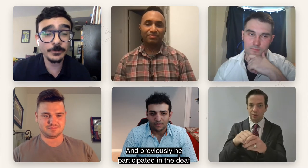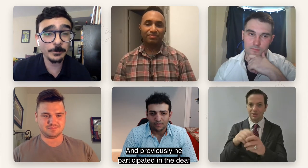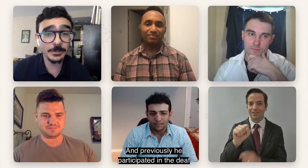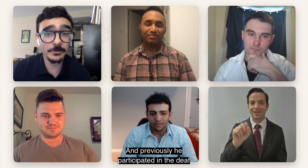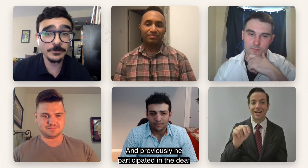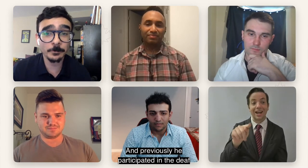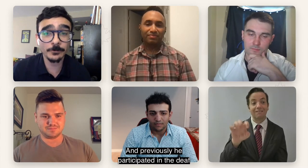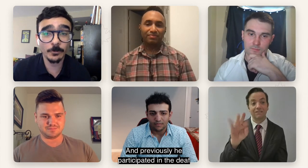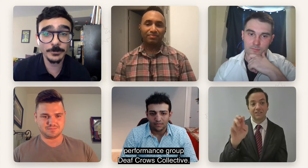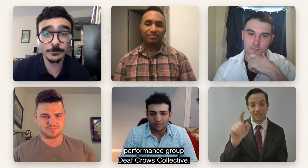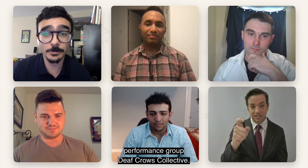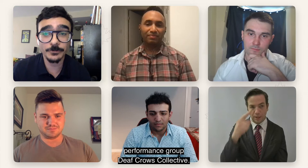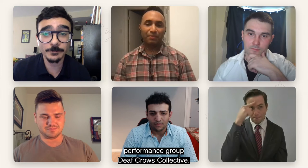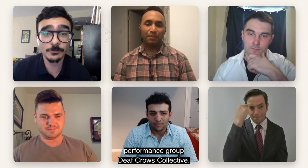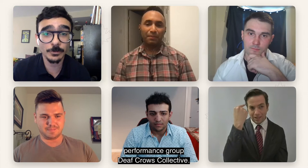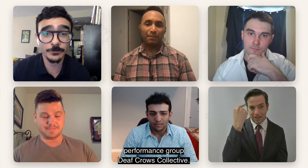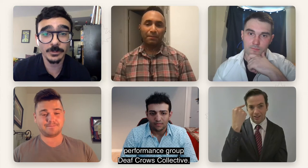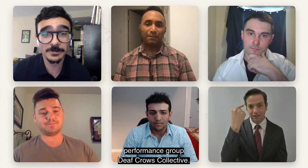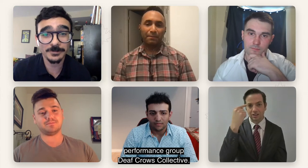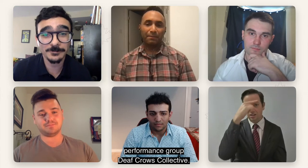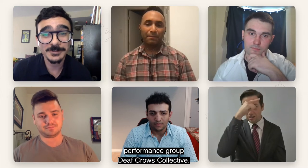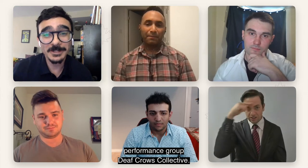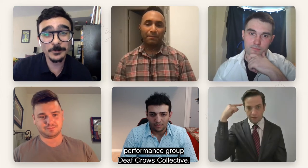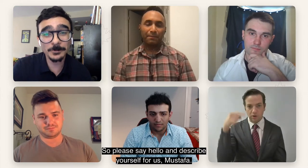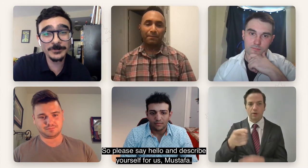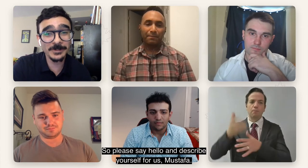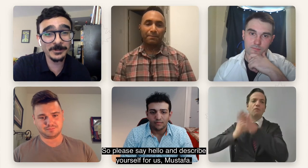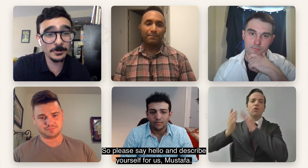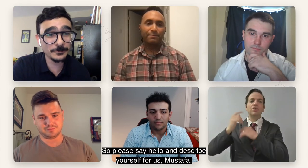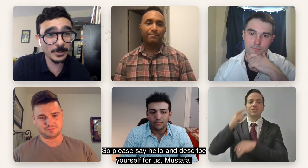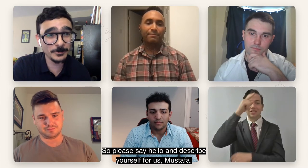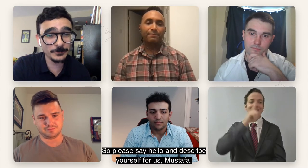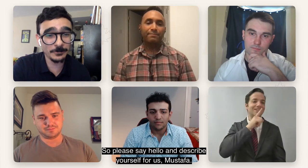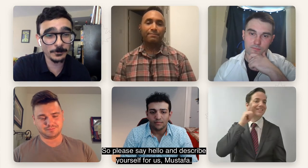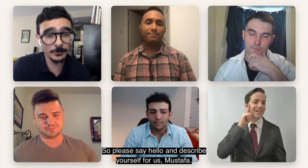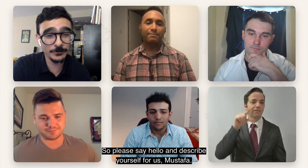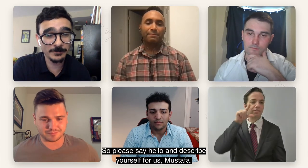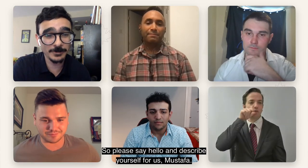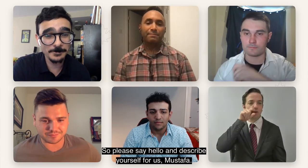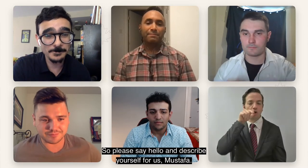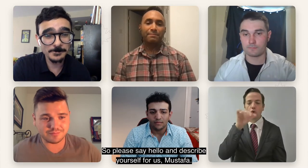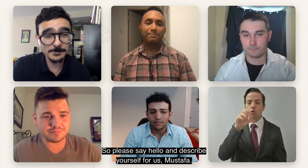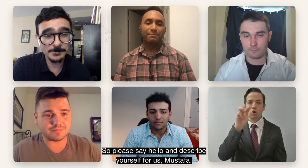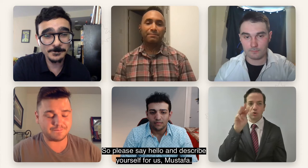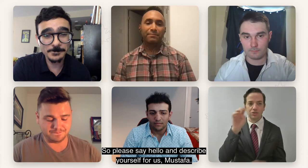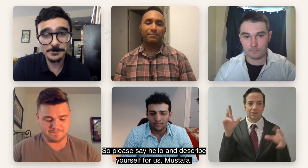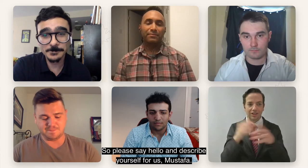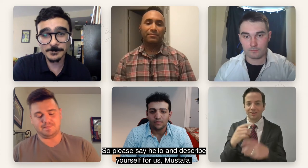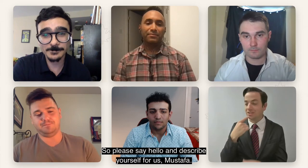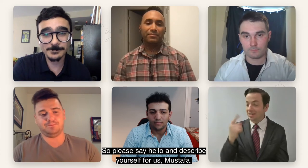previously he participated in the deaf performance group Deaf Crows Collective. So please say hello and describe yourself for us, Mustafa.